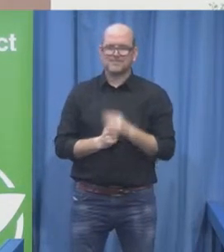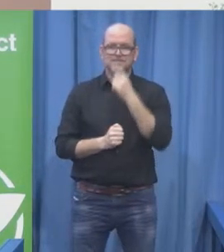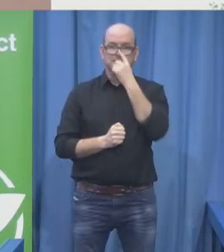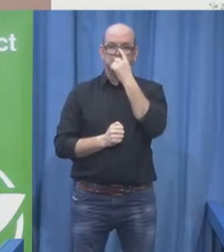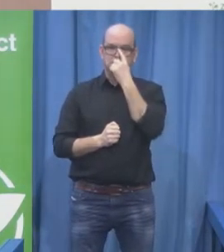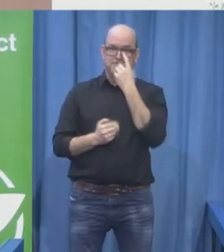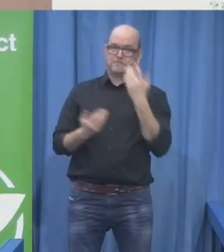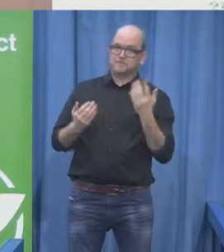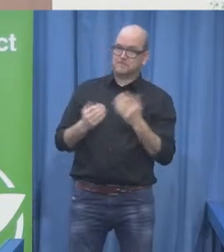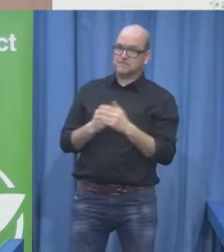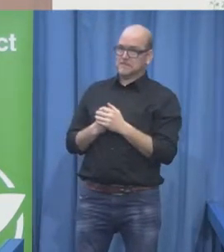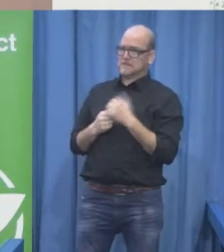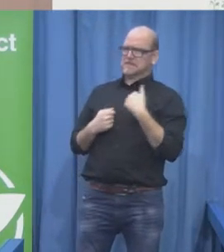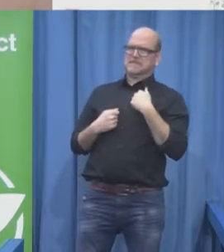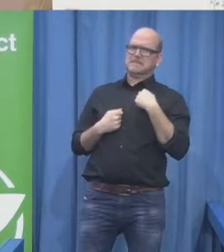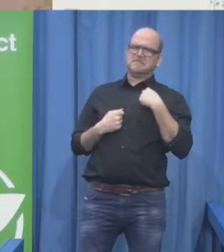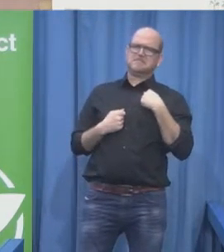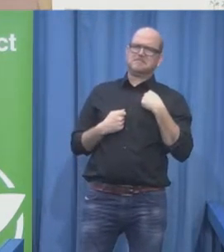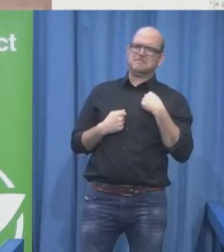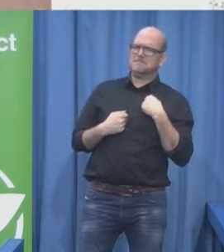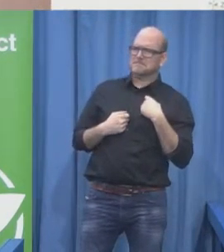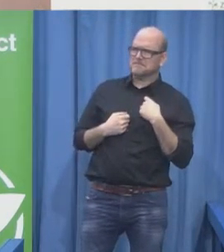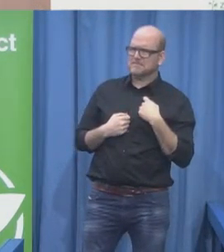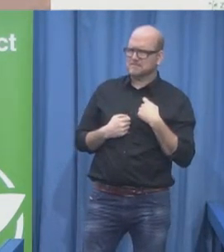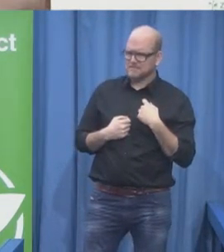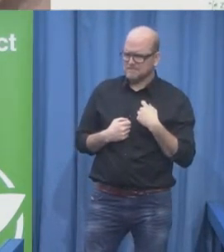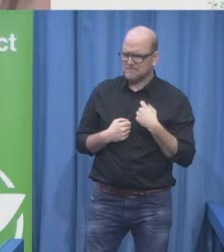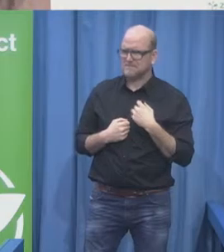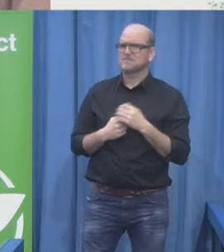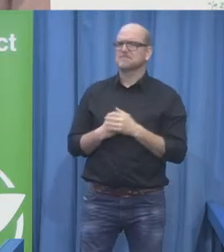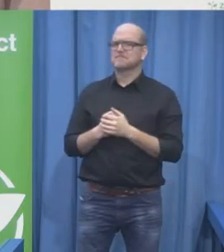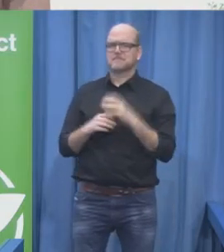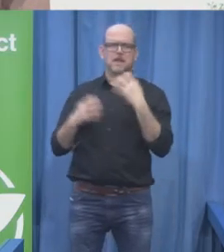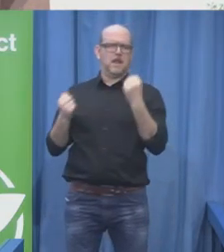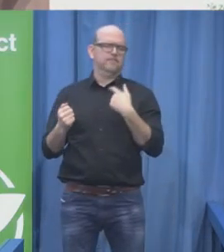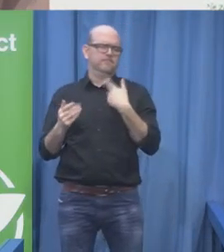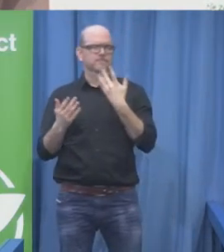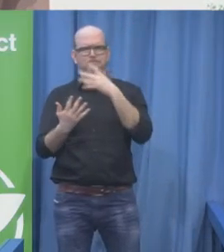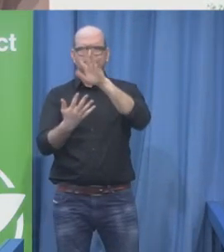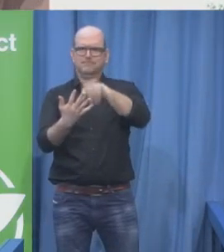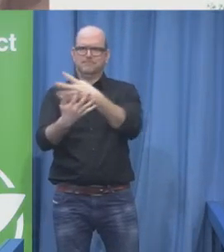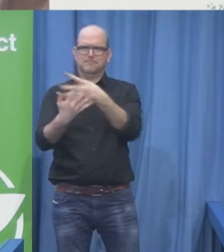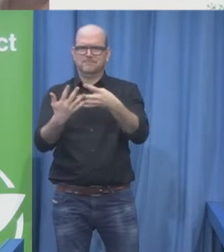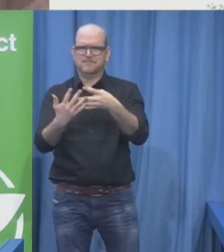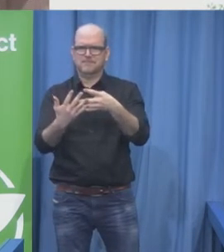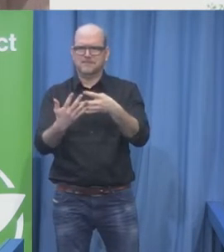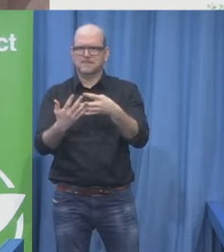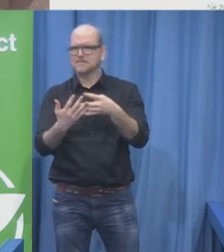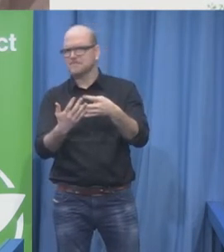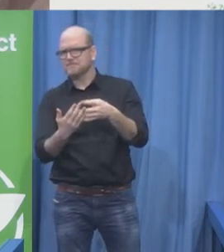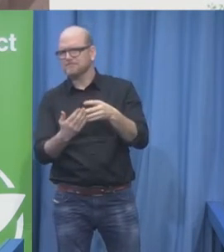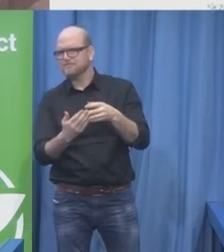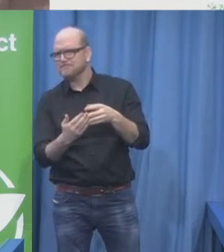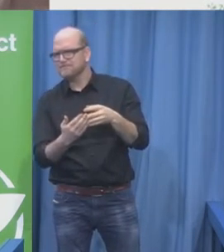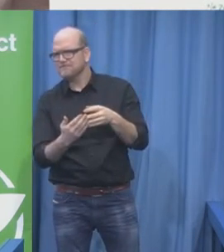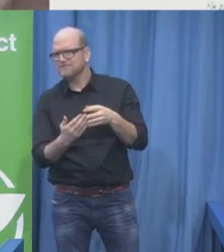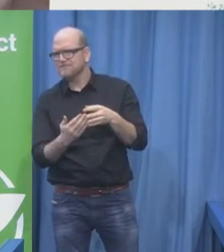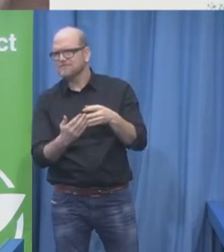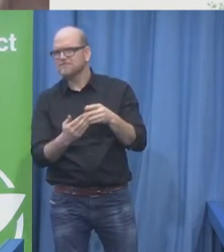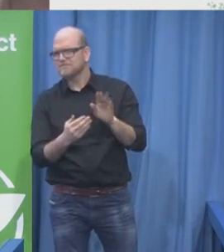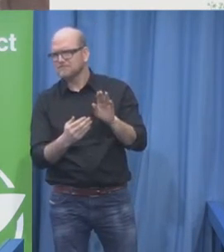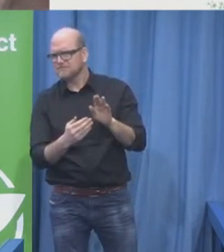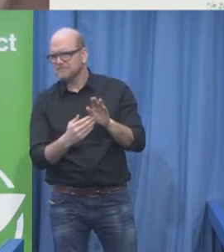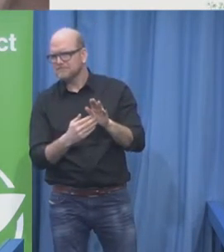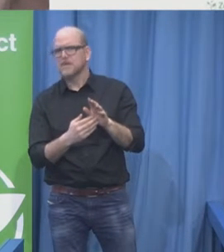not familiar with the agenda, the 2030 Agenda is our 17 goals that governments, 194, as